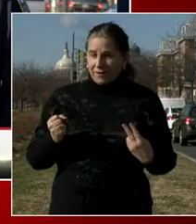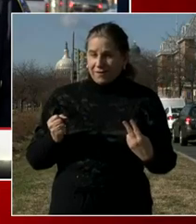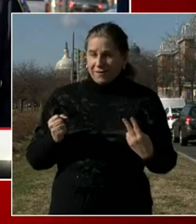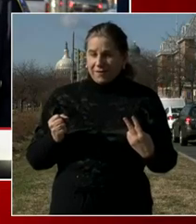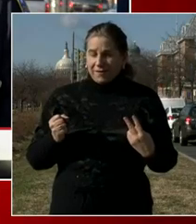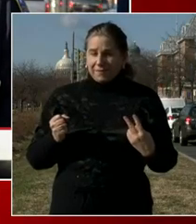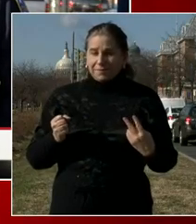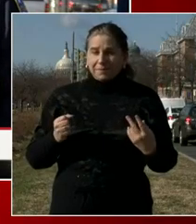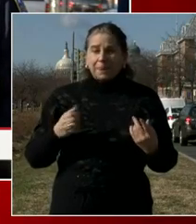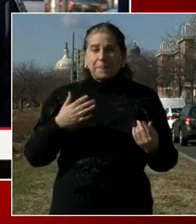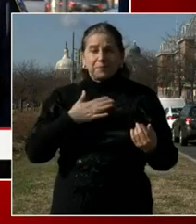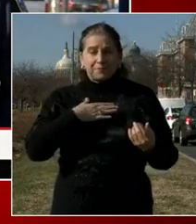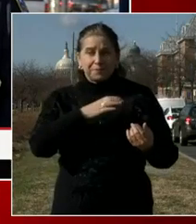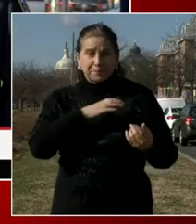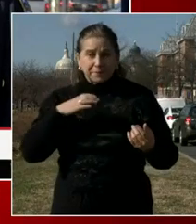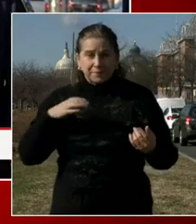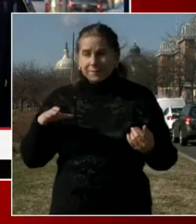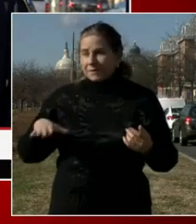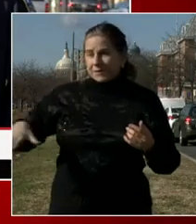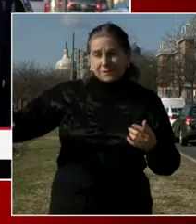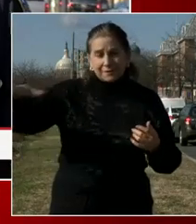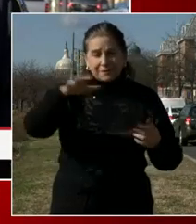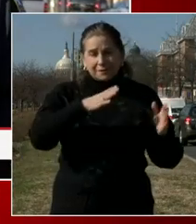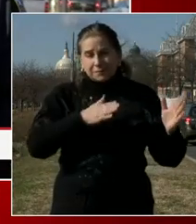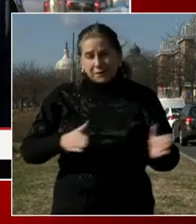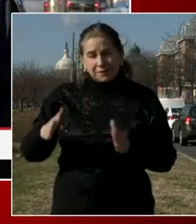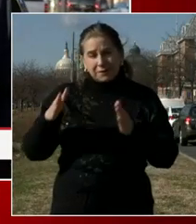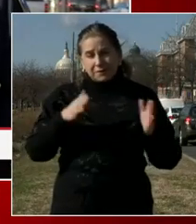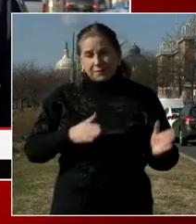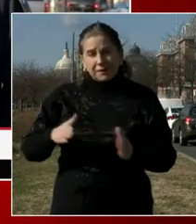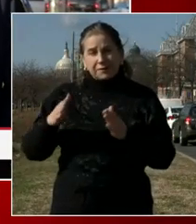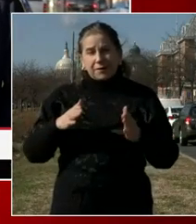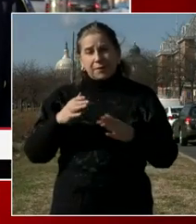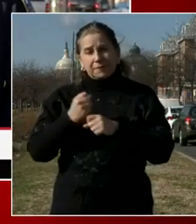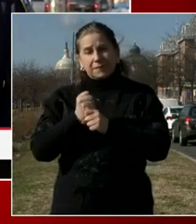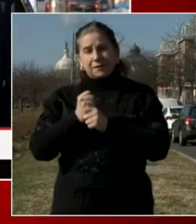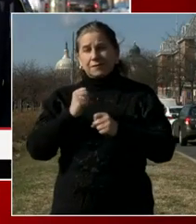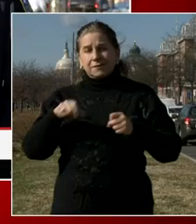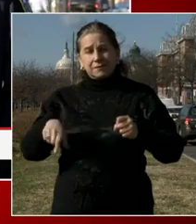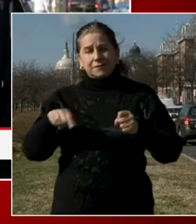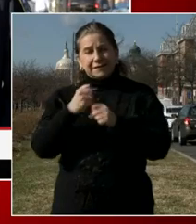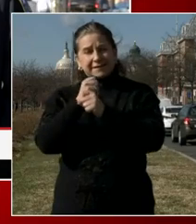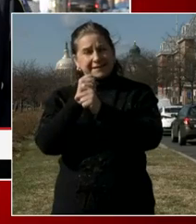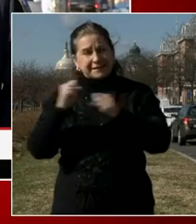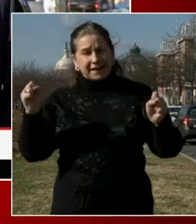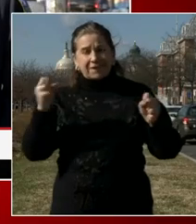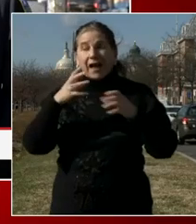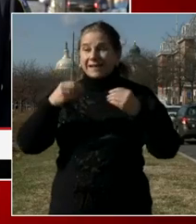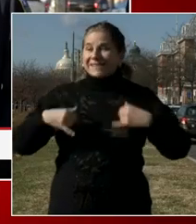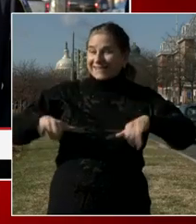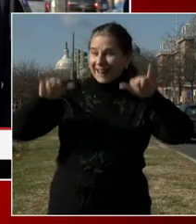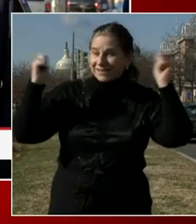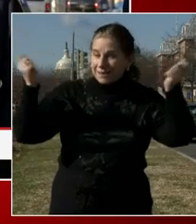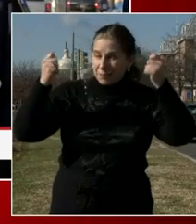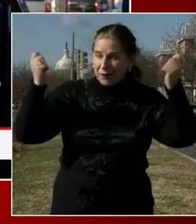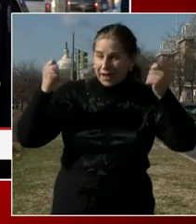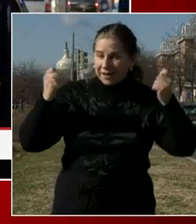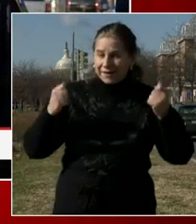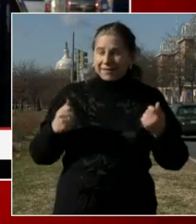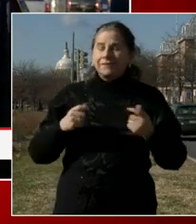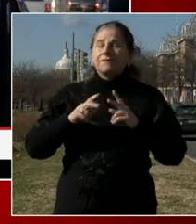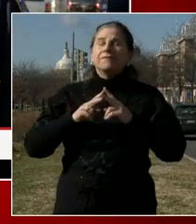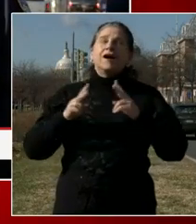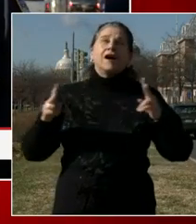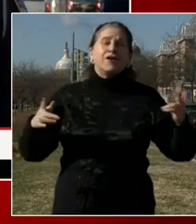We know certainly that there is a lot to celebrate, and we know that people are excited to begin this new chapter. But for the